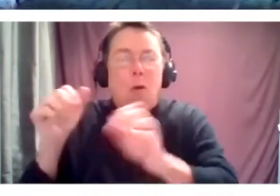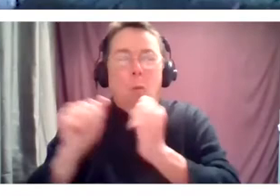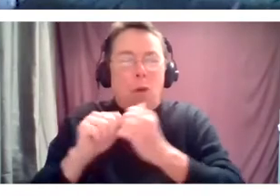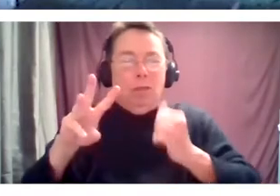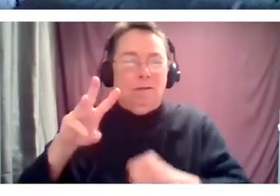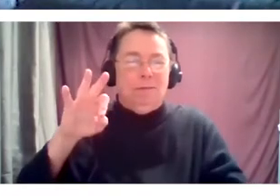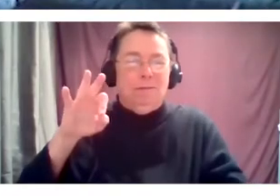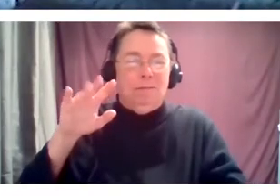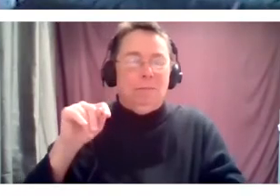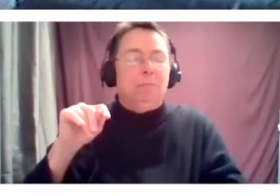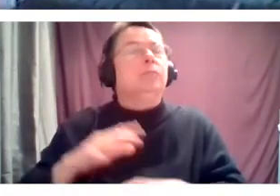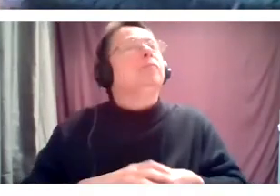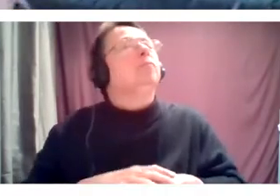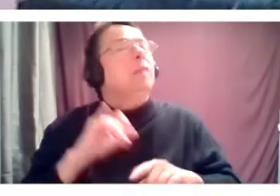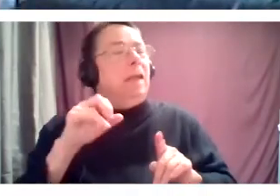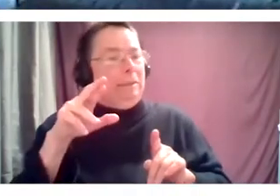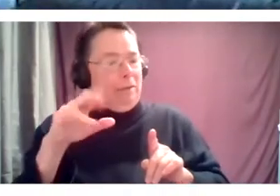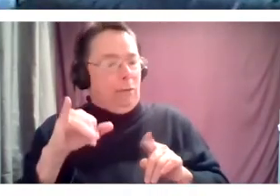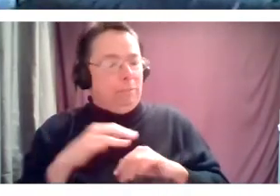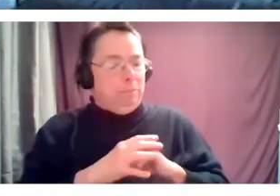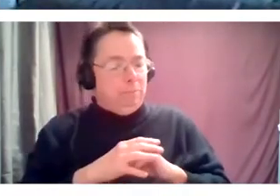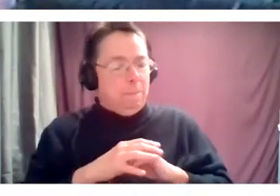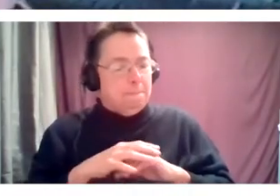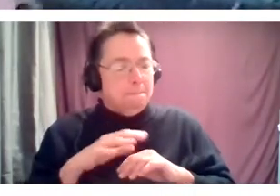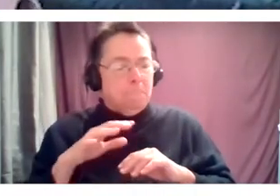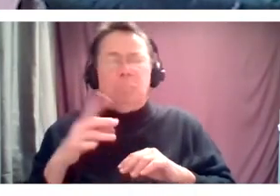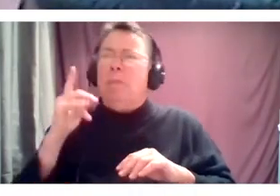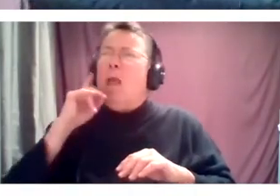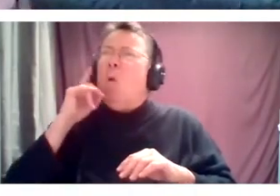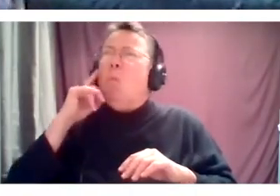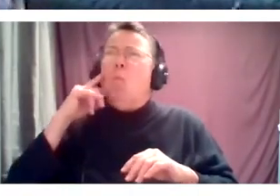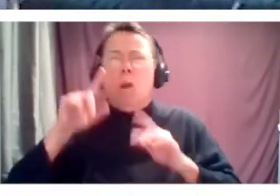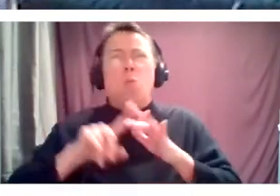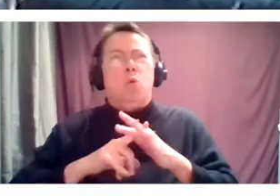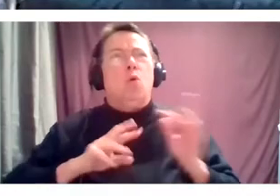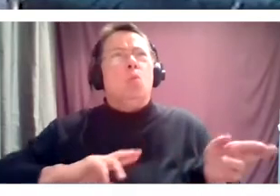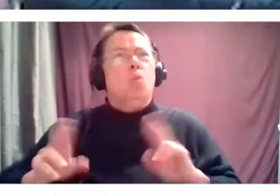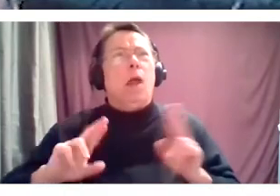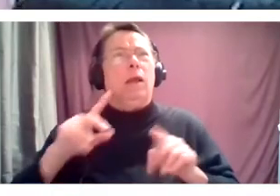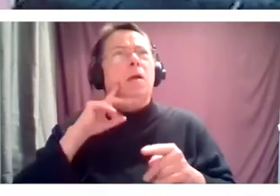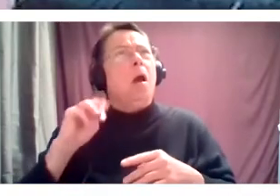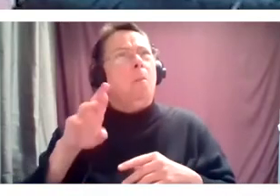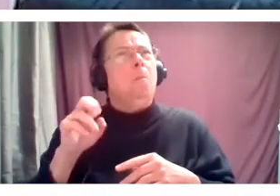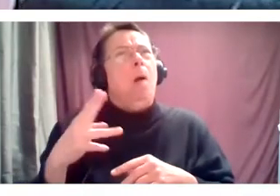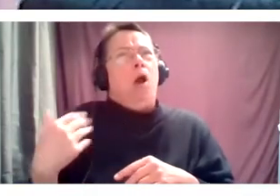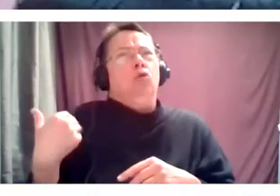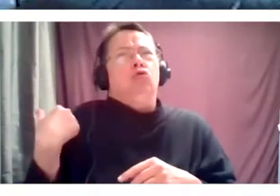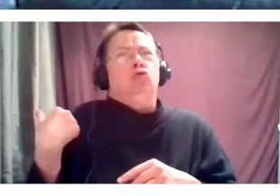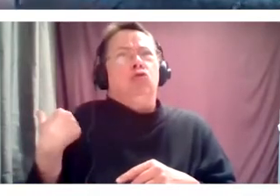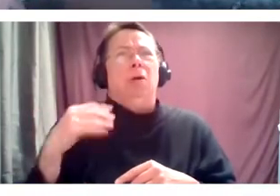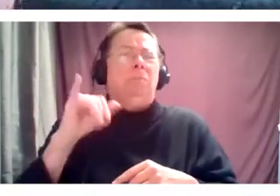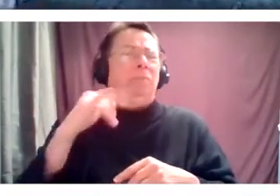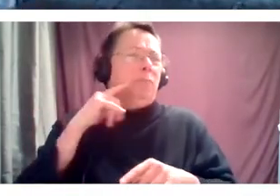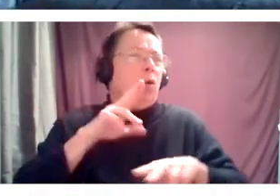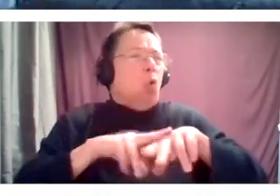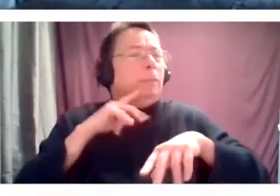were about to go into, on the education front, March vacation week programming, an